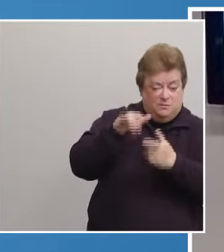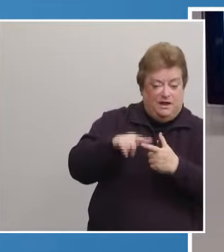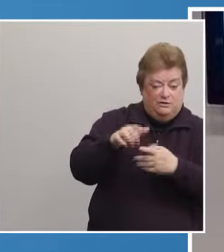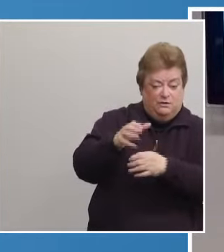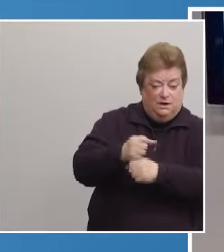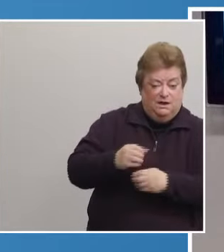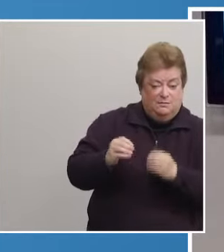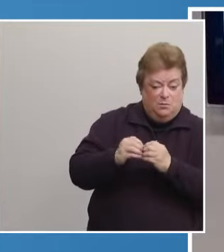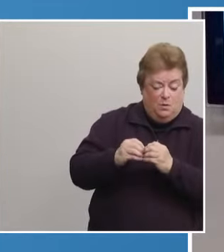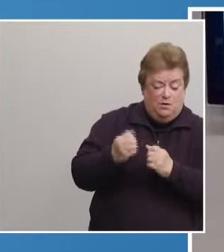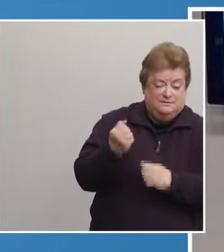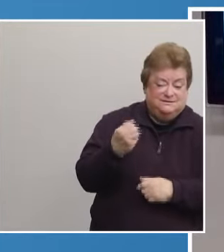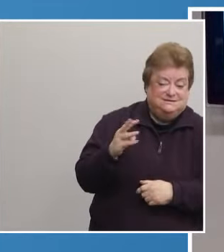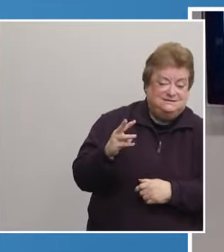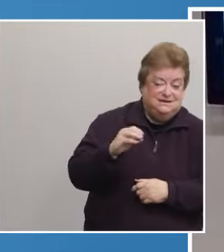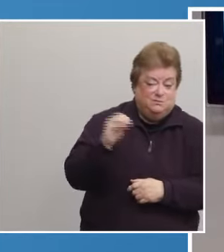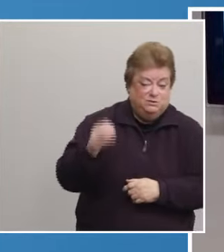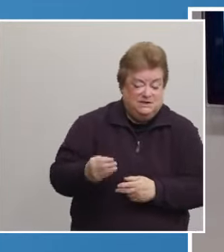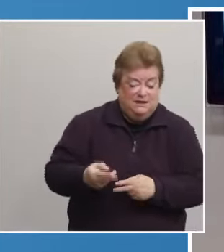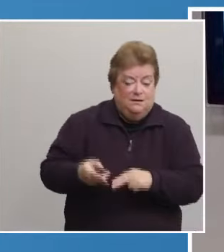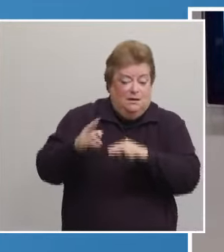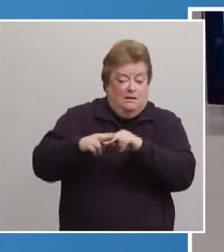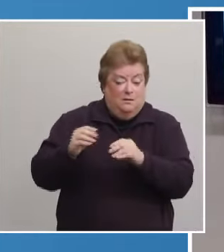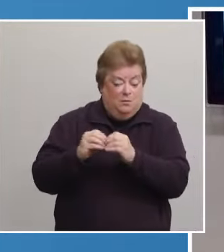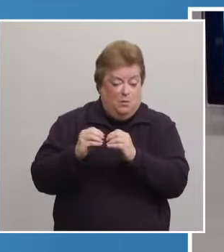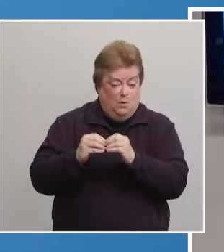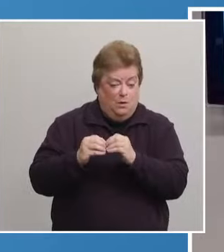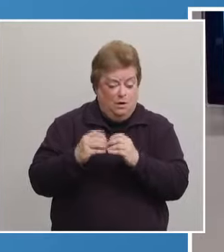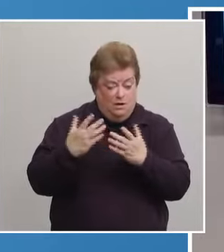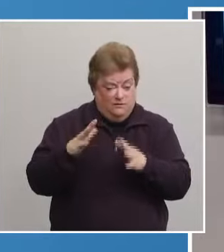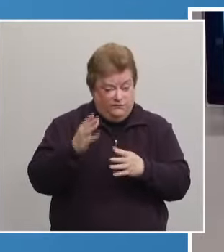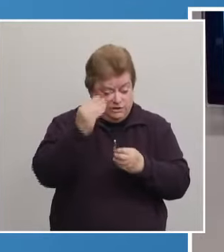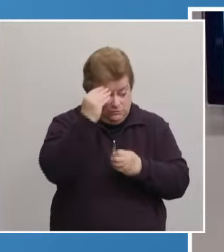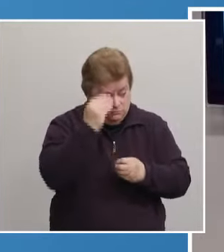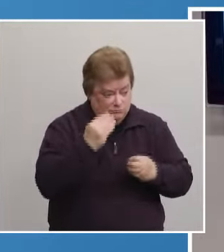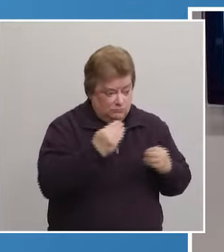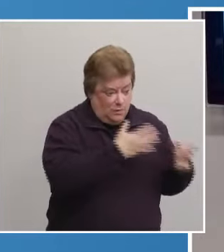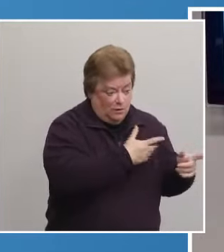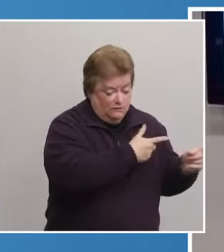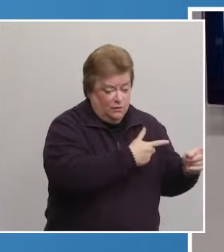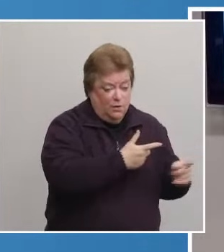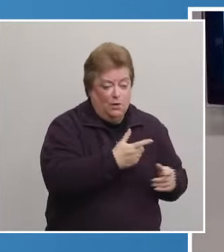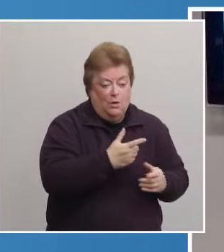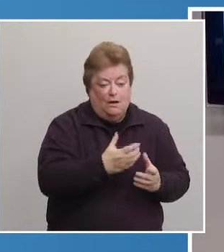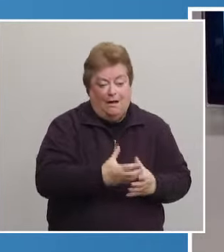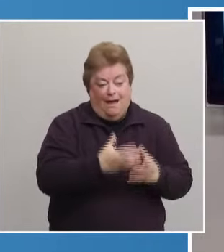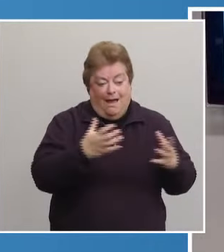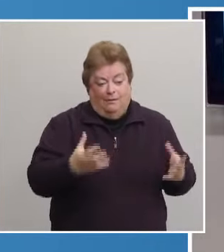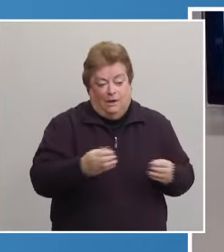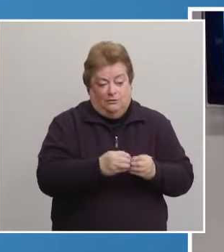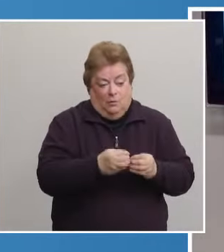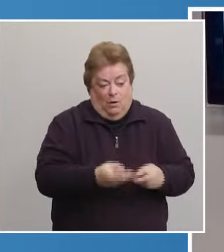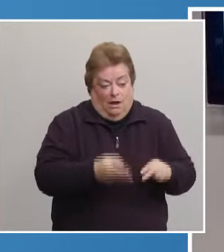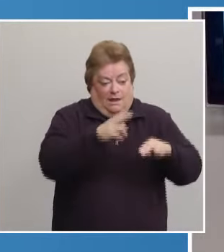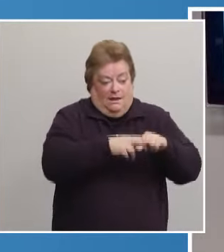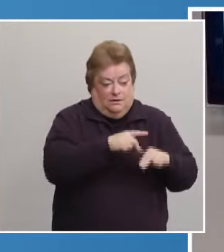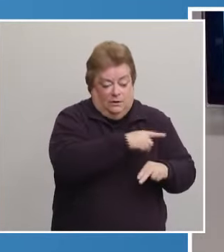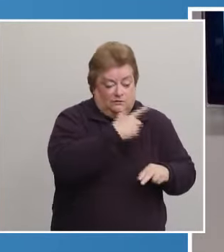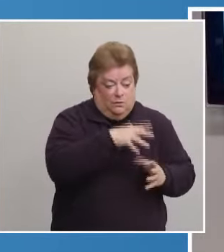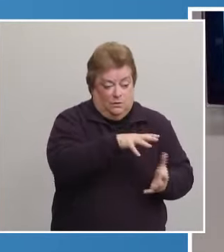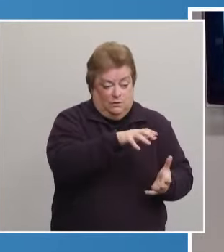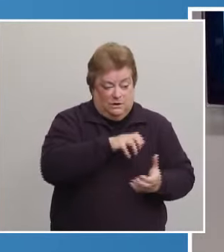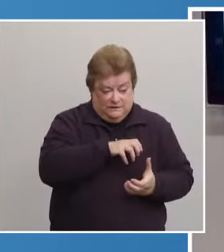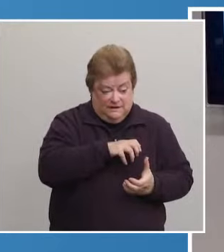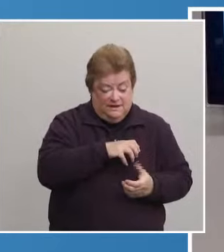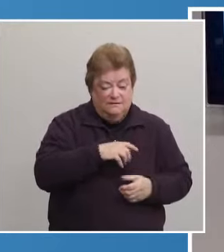weeks about 16% from what they've been getting. Have you guys been notified what your increase will be? The governor had pretty much